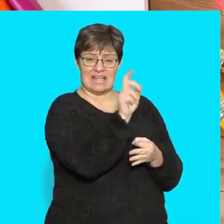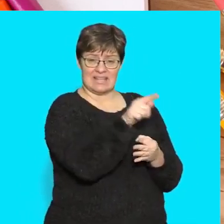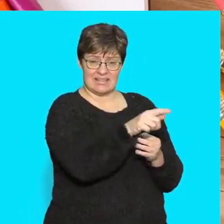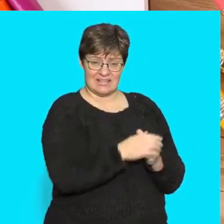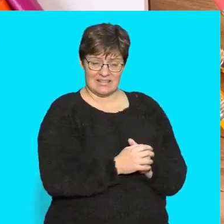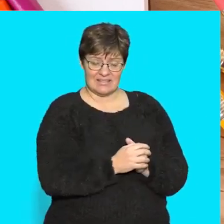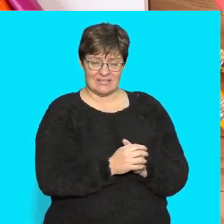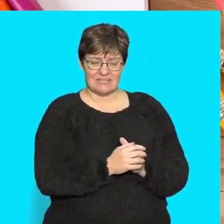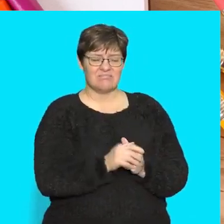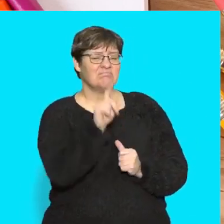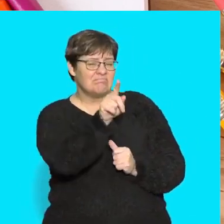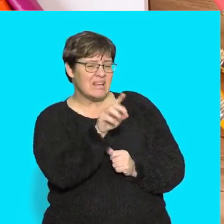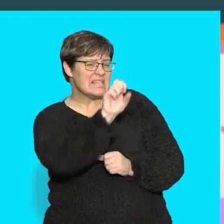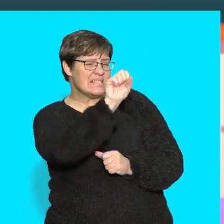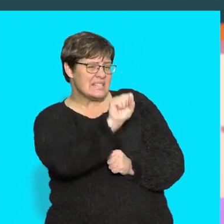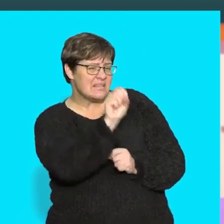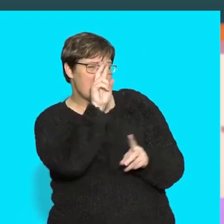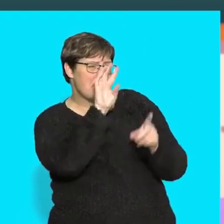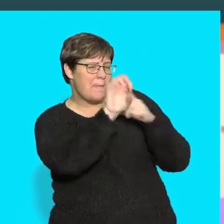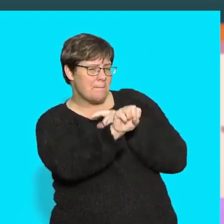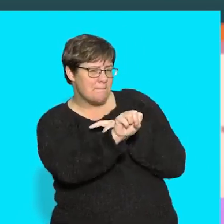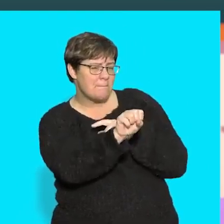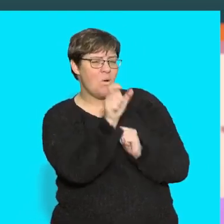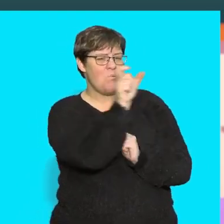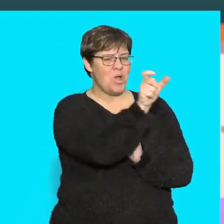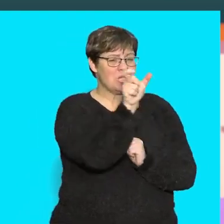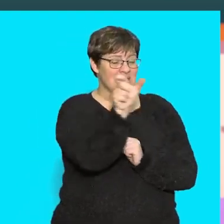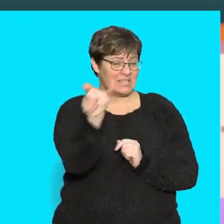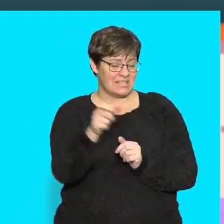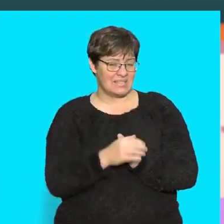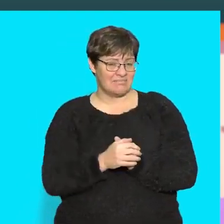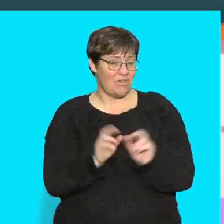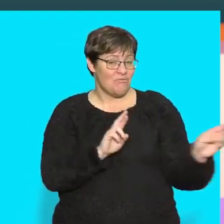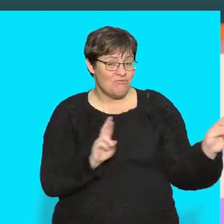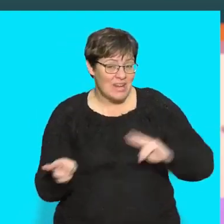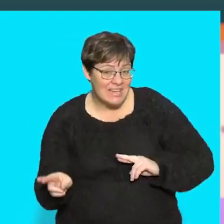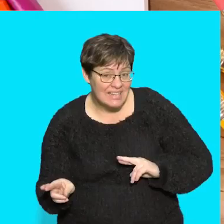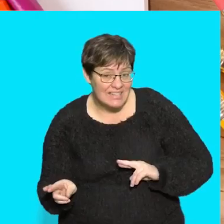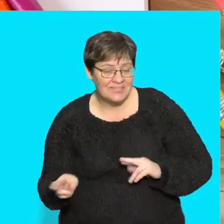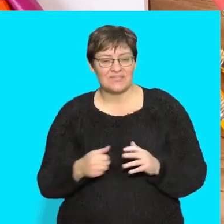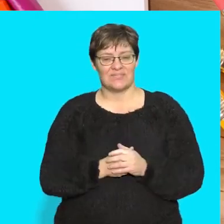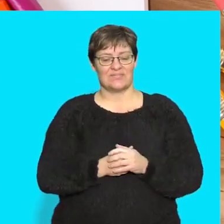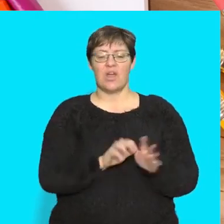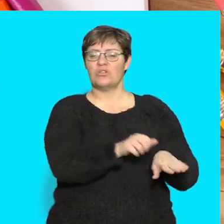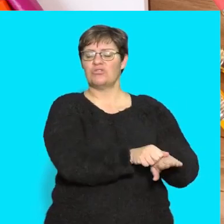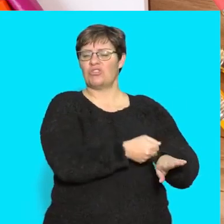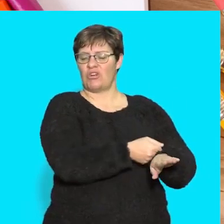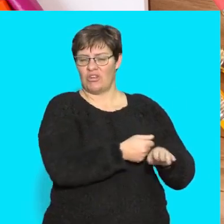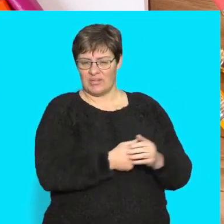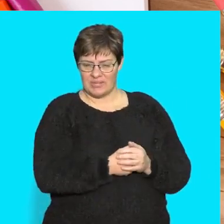Let's see if you can hear the s sound in these words. Are you ready? Suck.